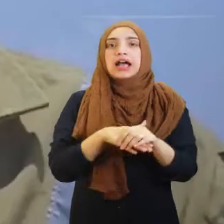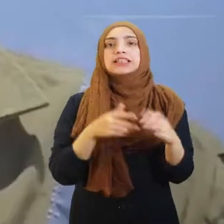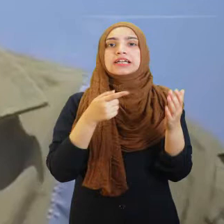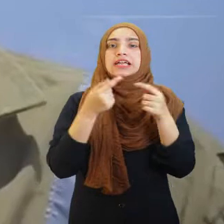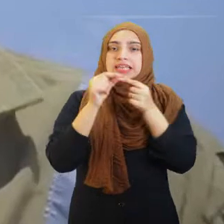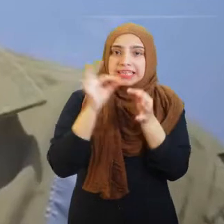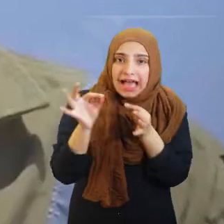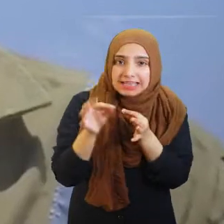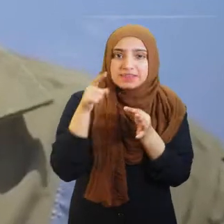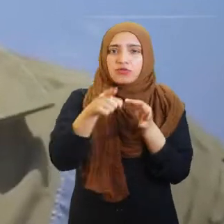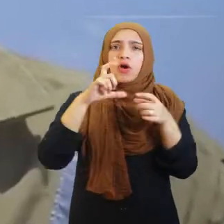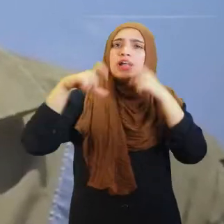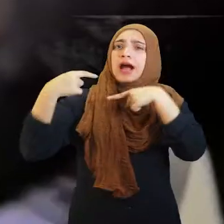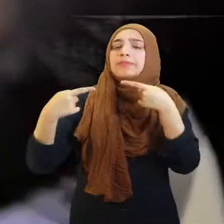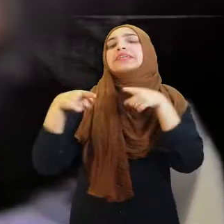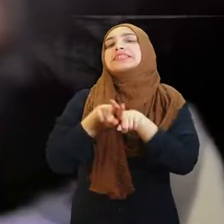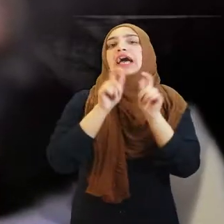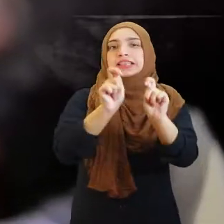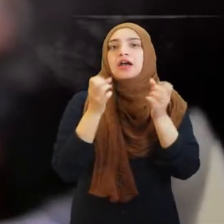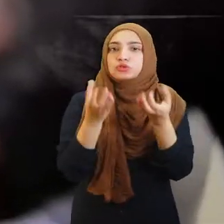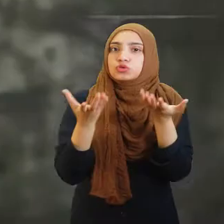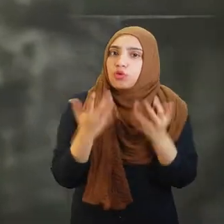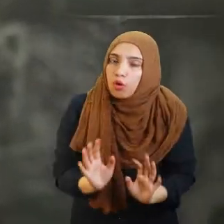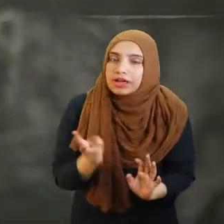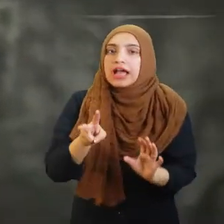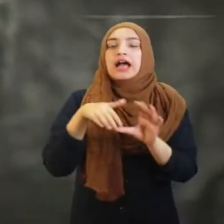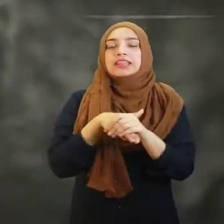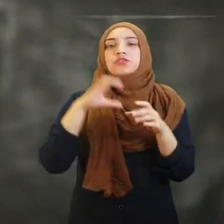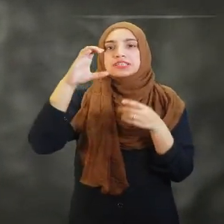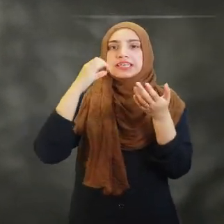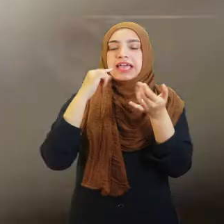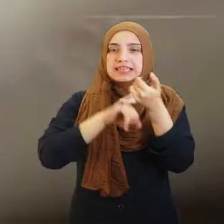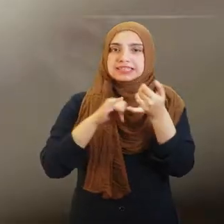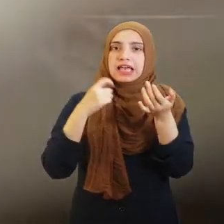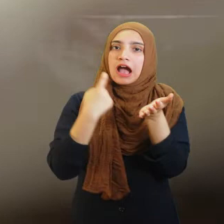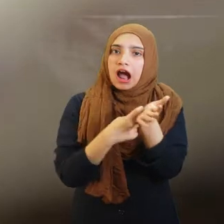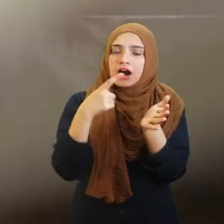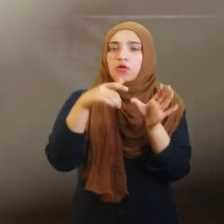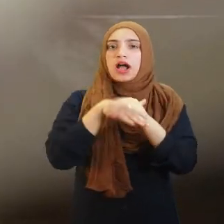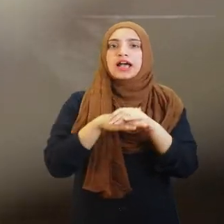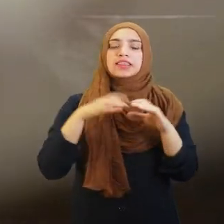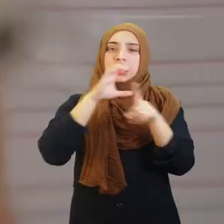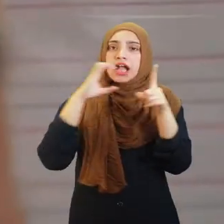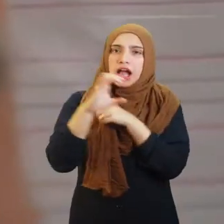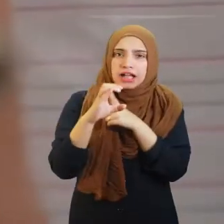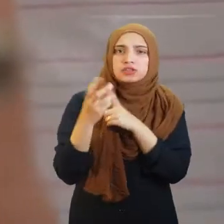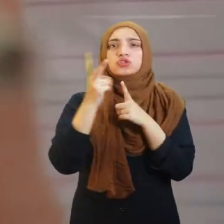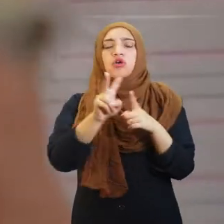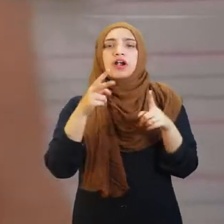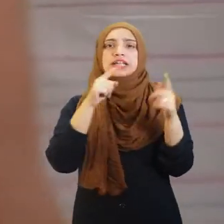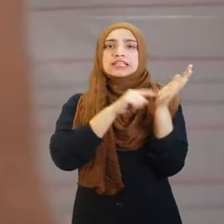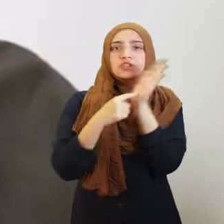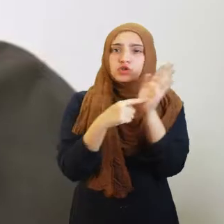Maori Gas Field Dharki, Sindh. Corporate Social Responsibility, CSR, is an integral part of MPCL culture